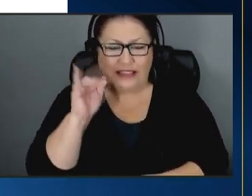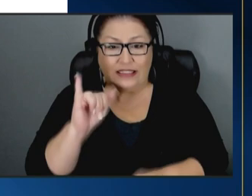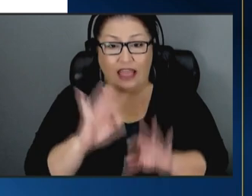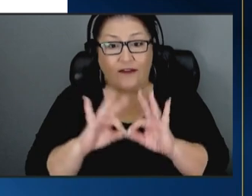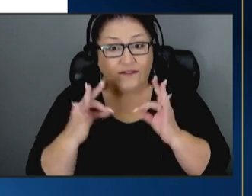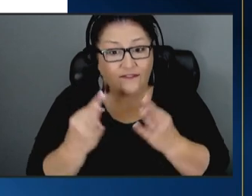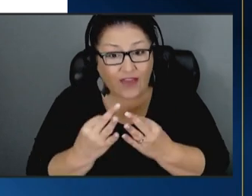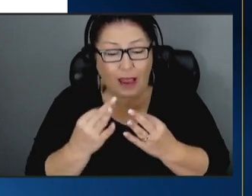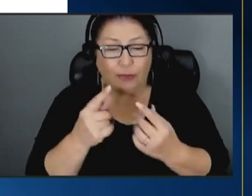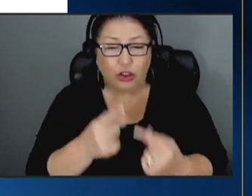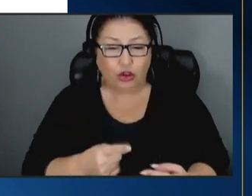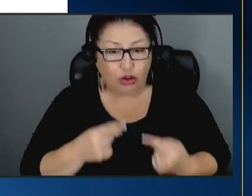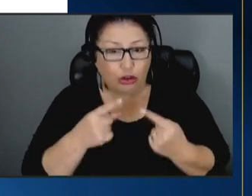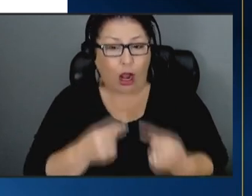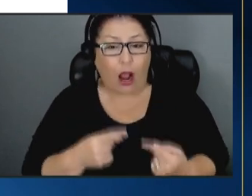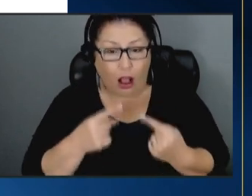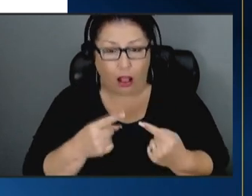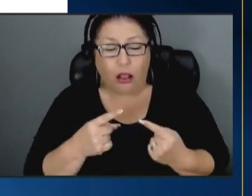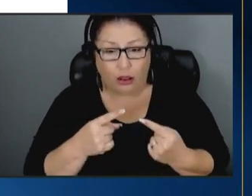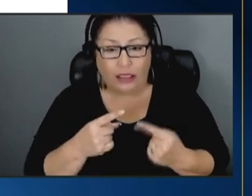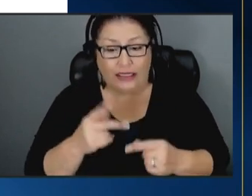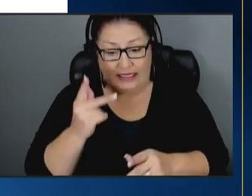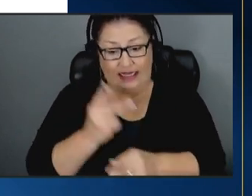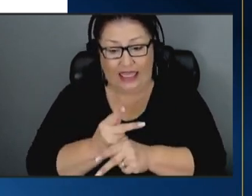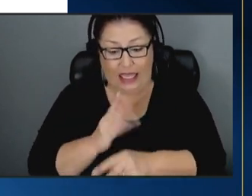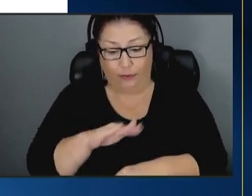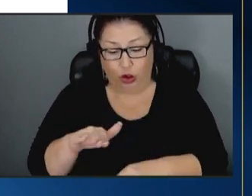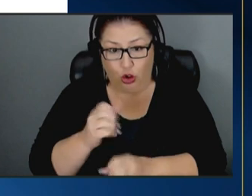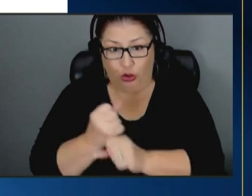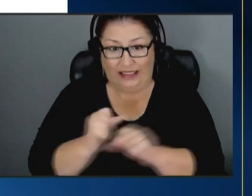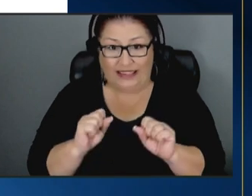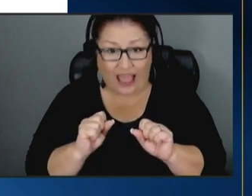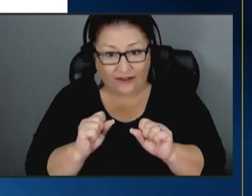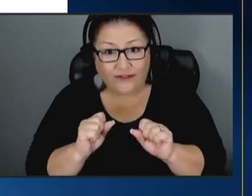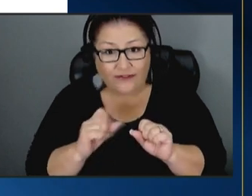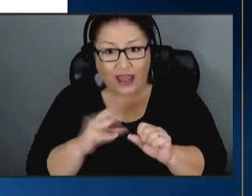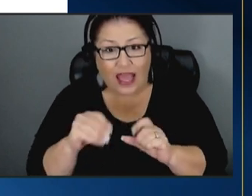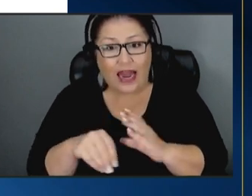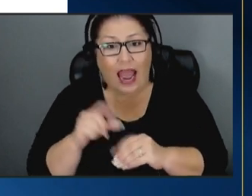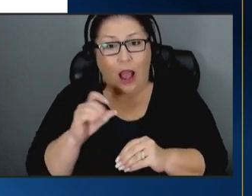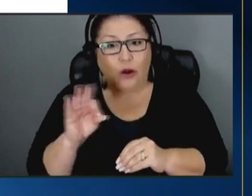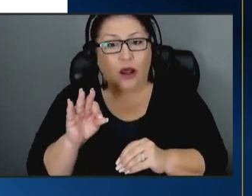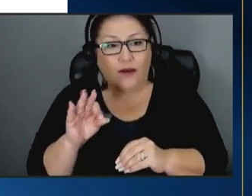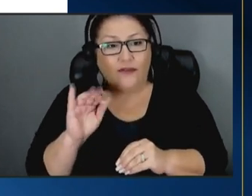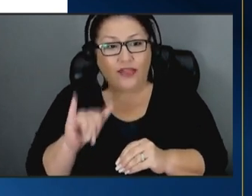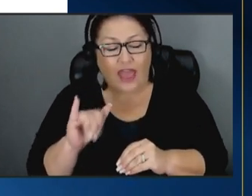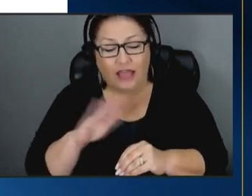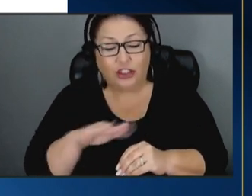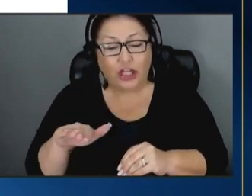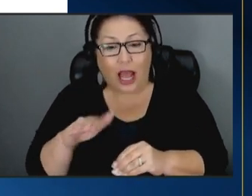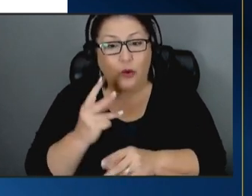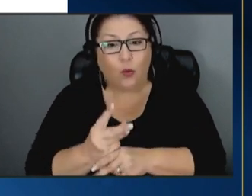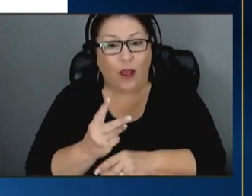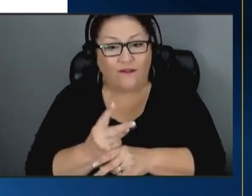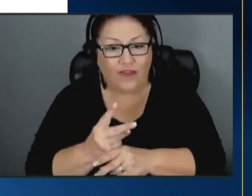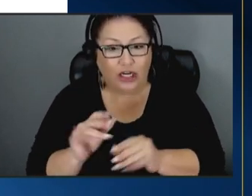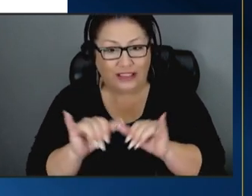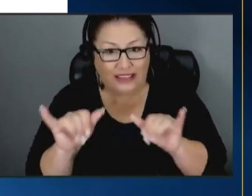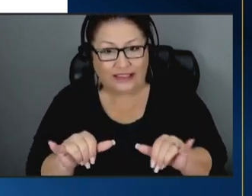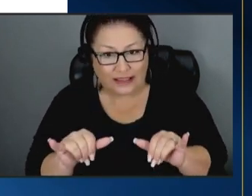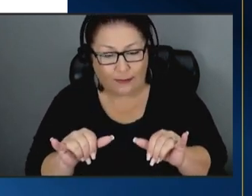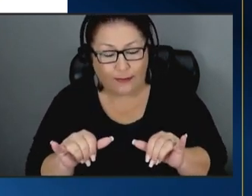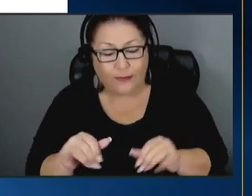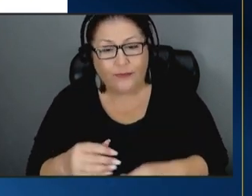struggle to keep children safe and out of the child welfare system i